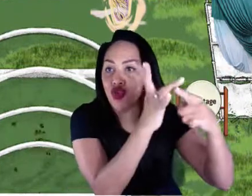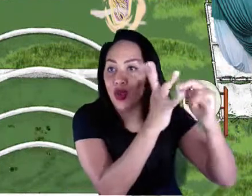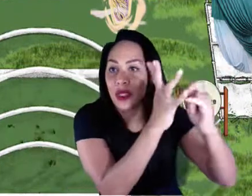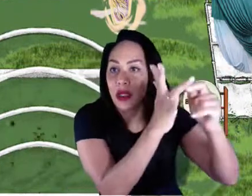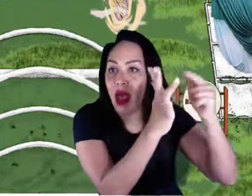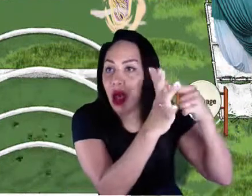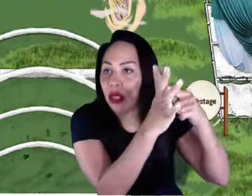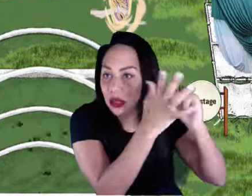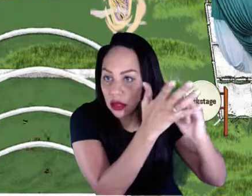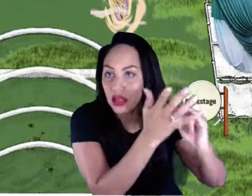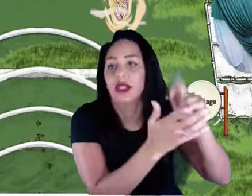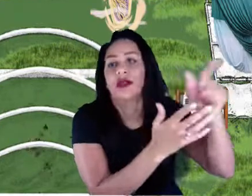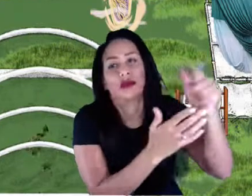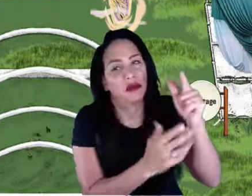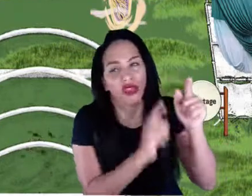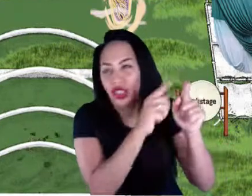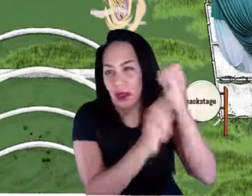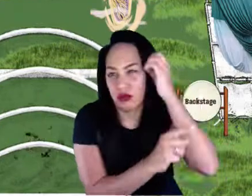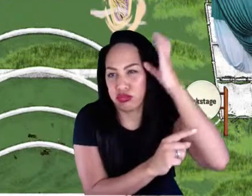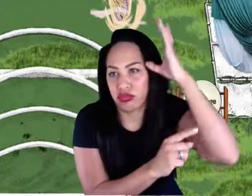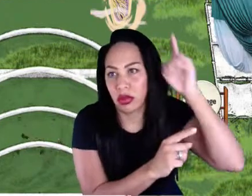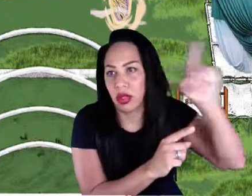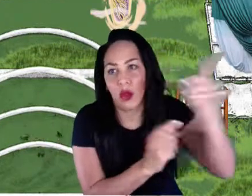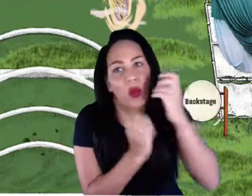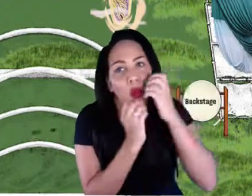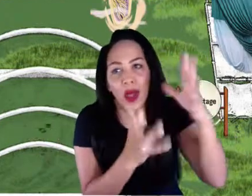And there is more artwork coming soon.